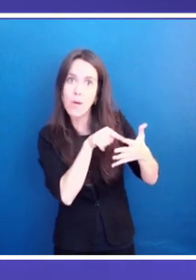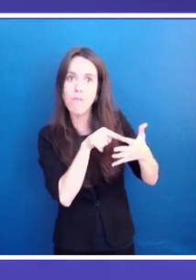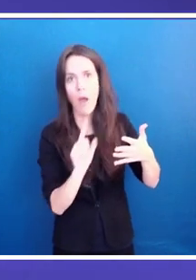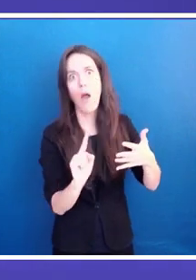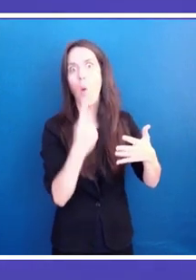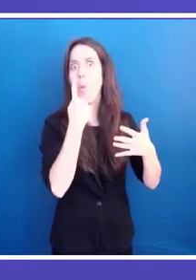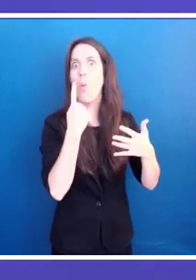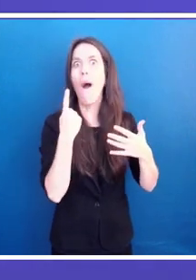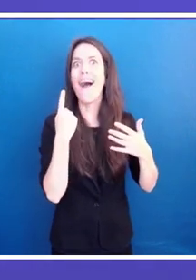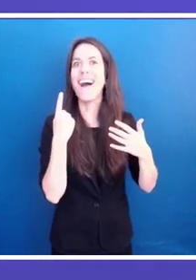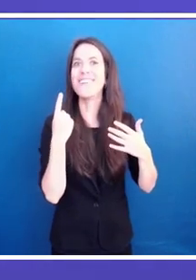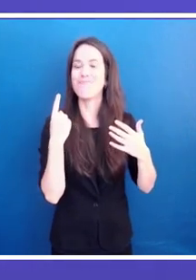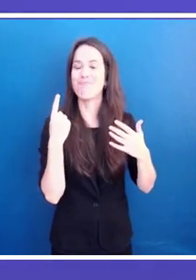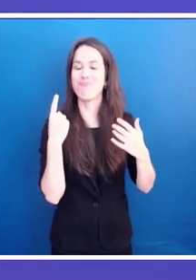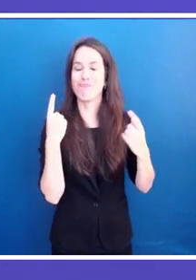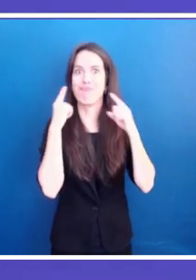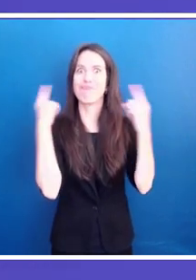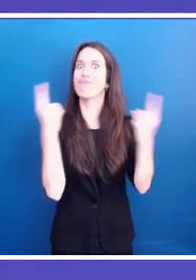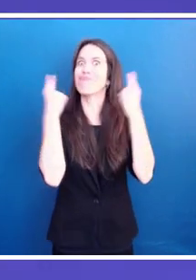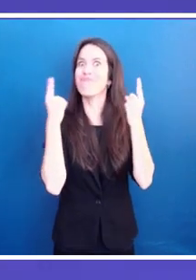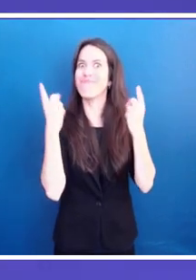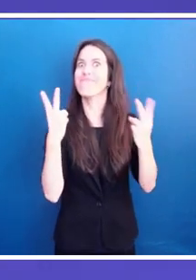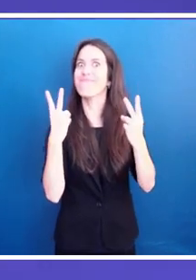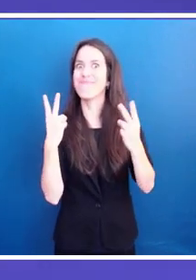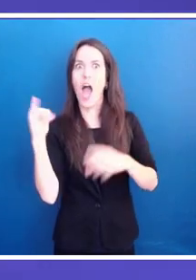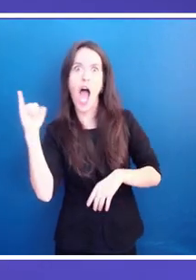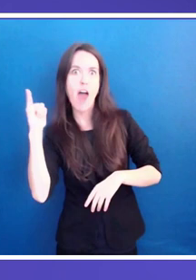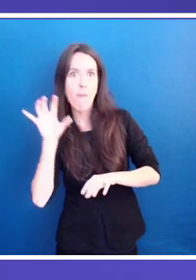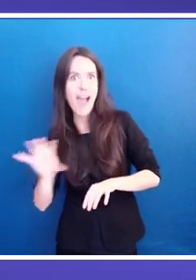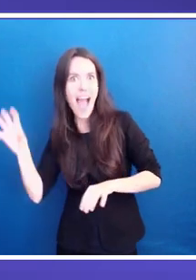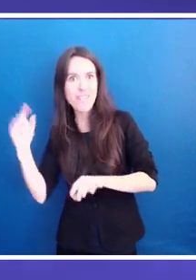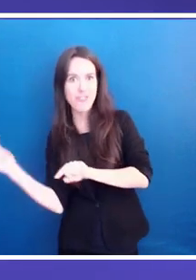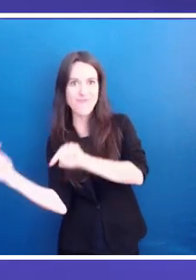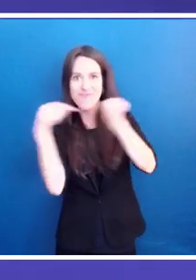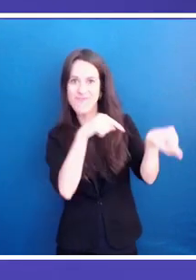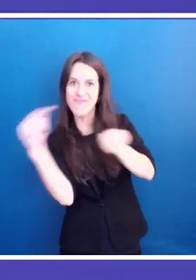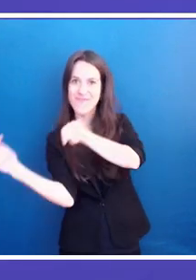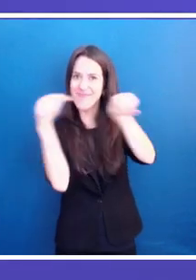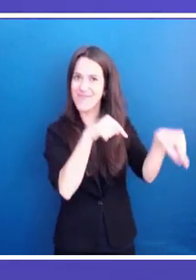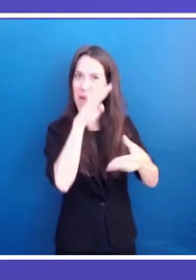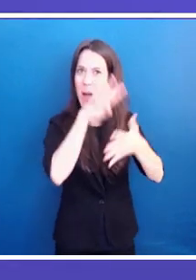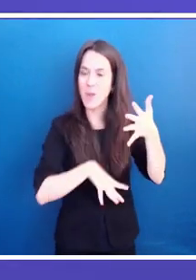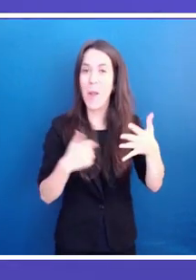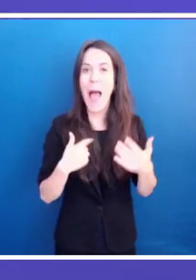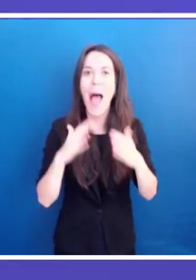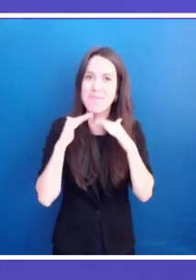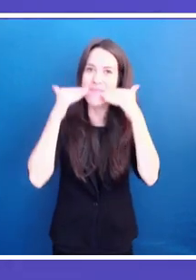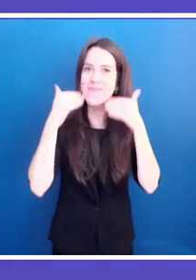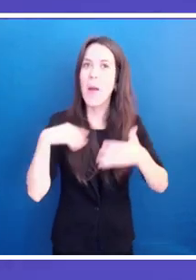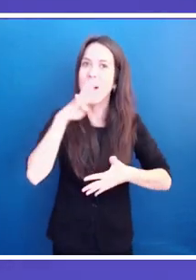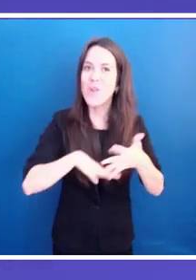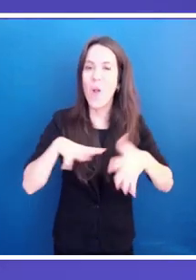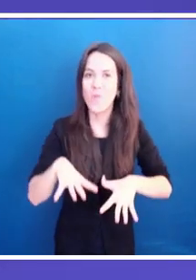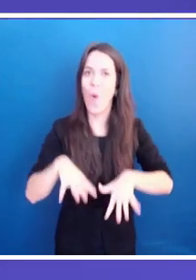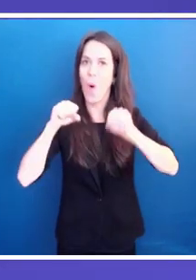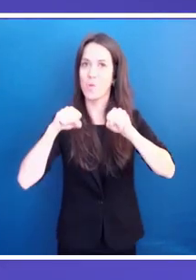cities for the Arab countries. I am happy that Barcelona is hosting this conference for women. This is why